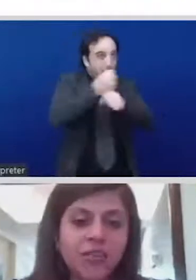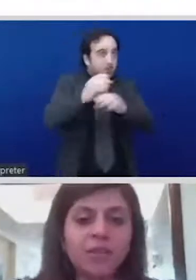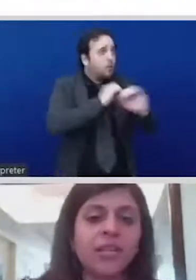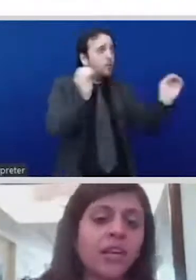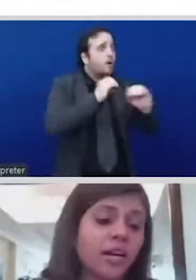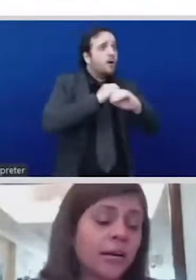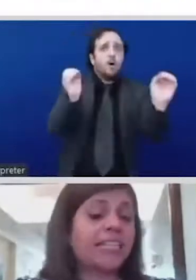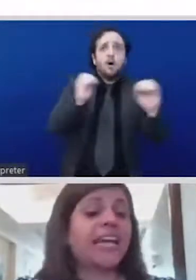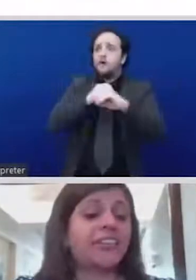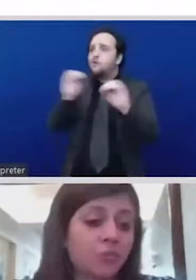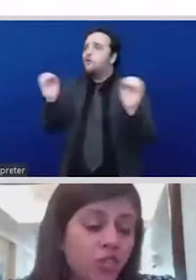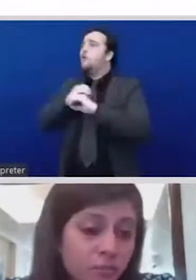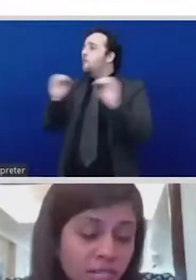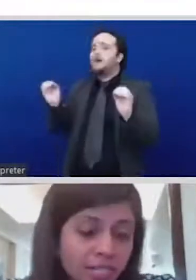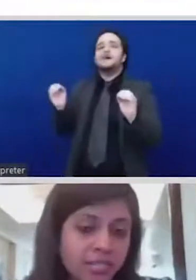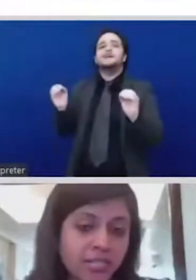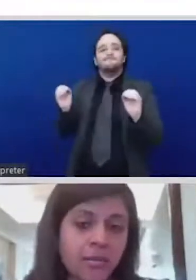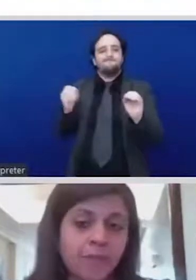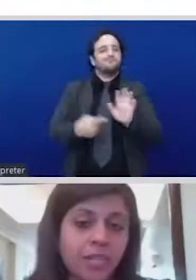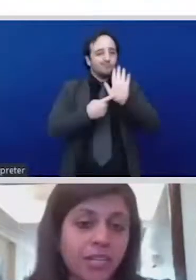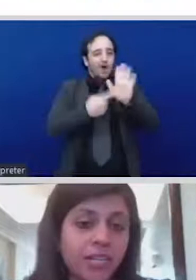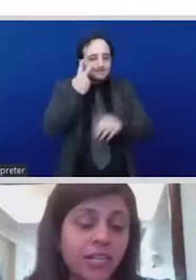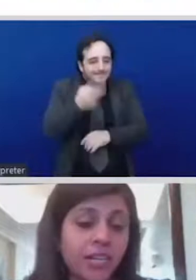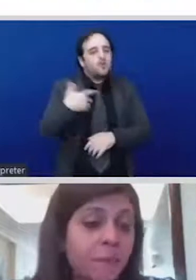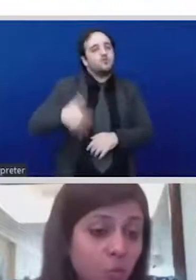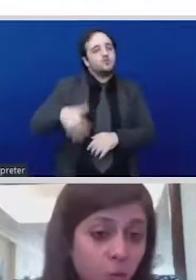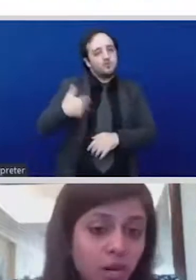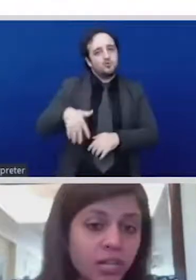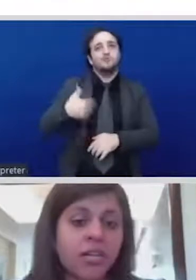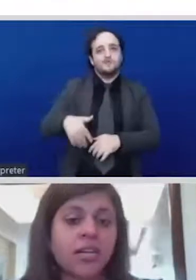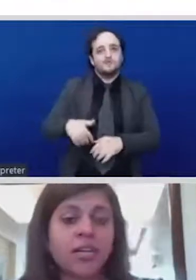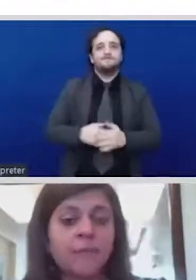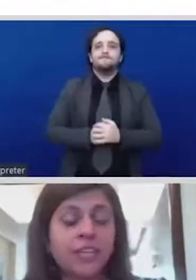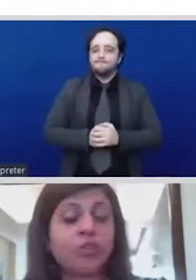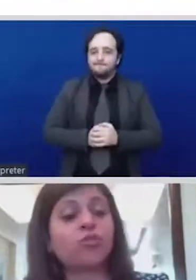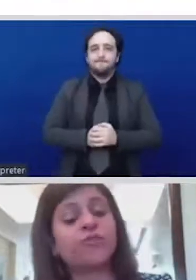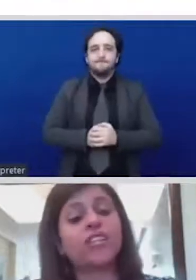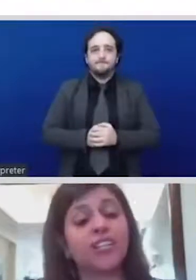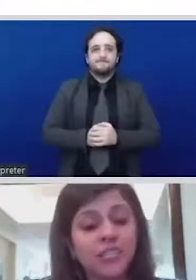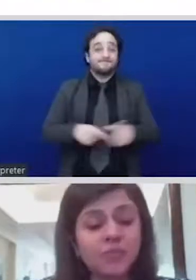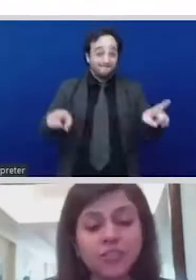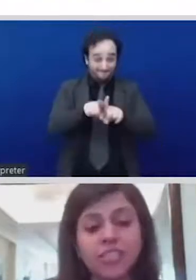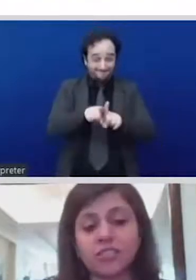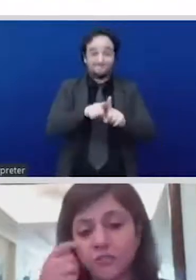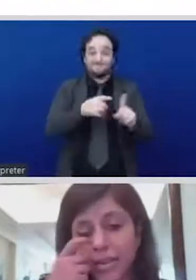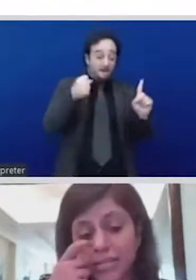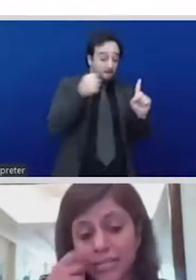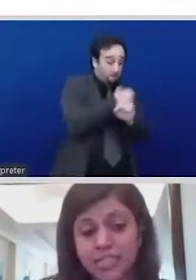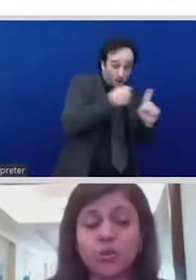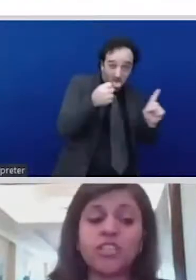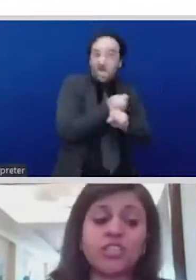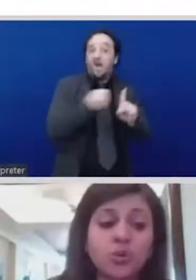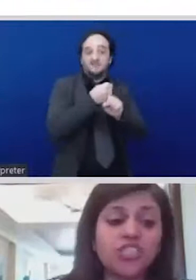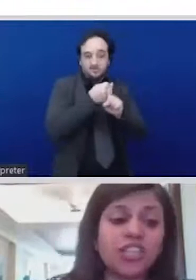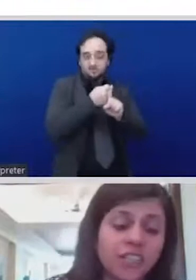women in care responsibilities in unpaid work and also of the girls because let's not forget that there's a